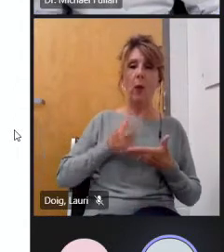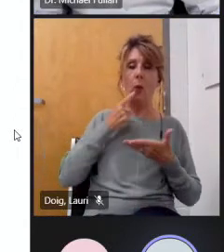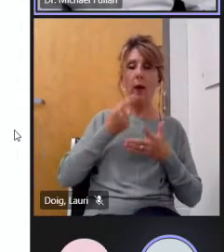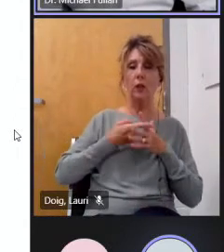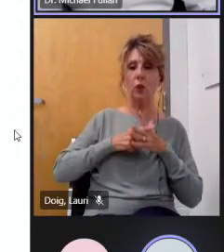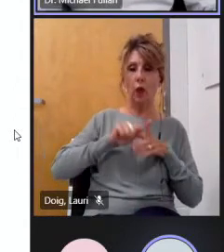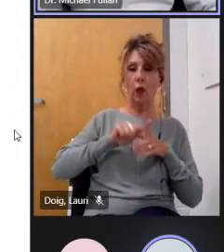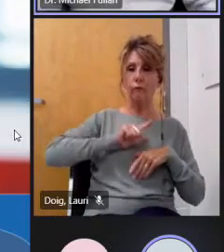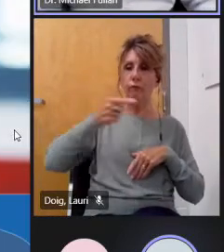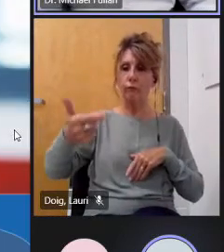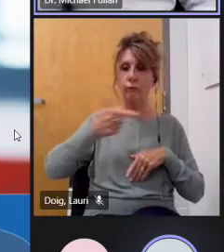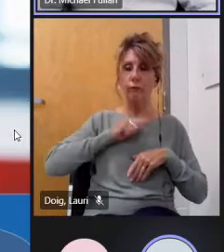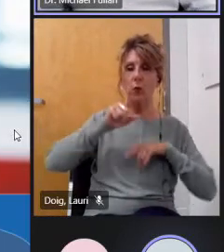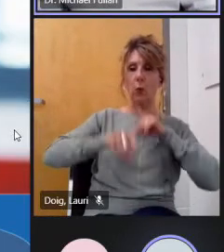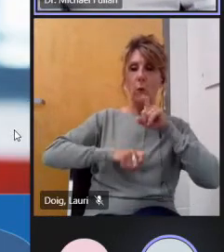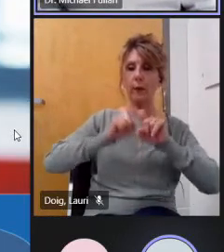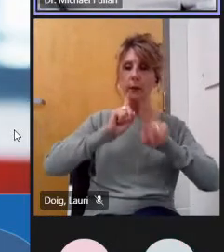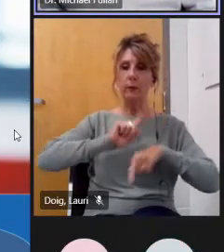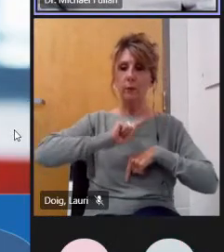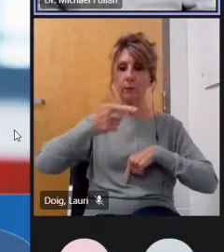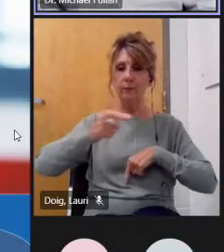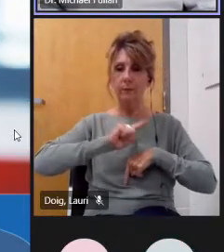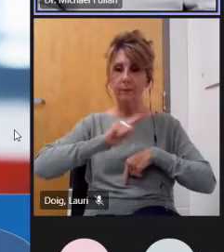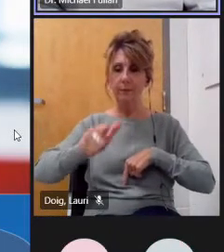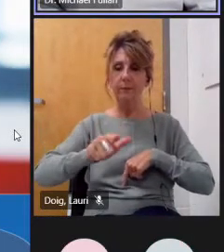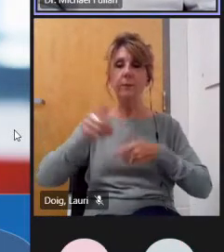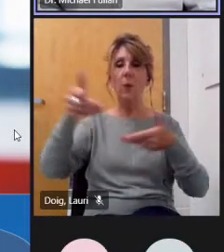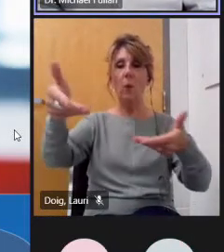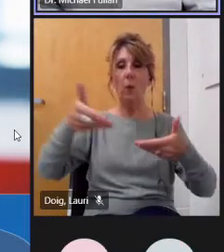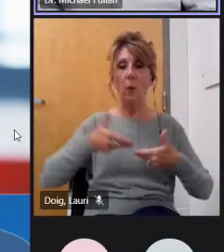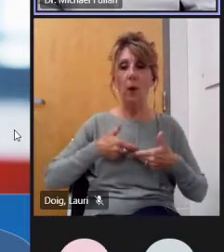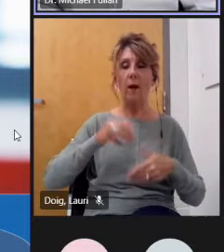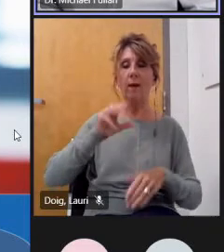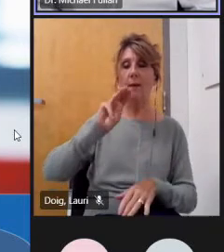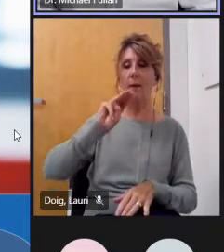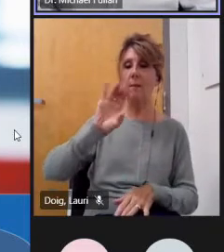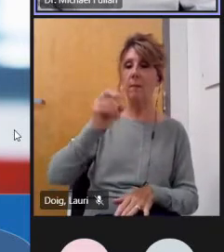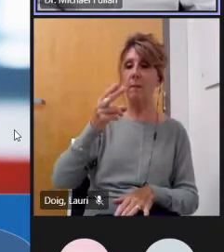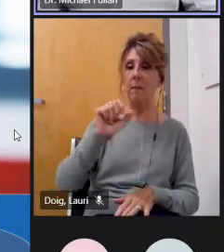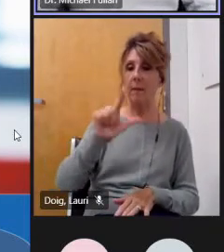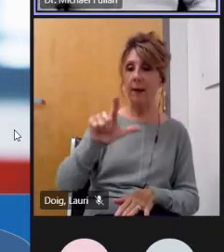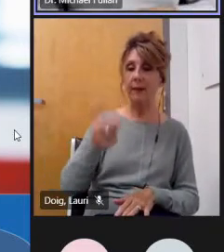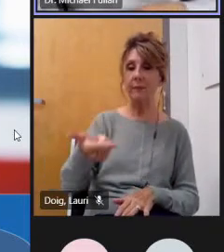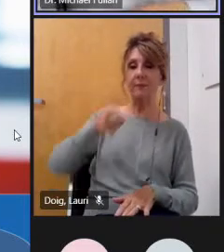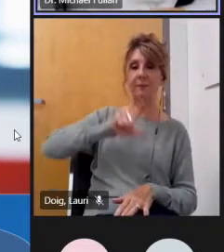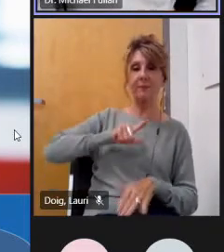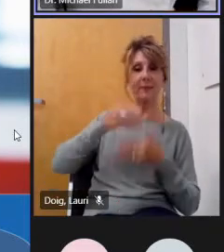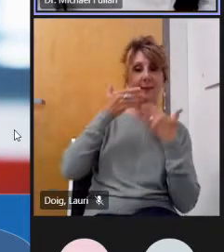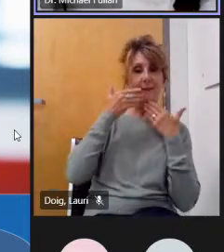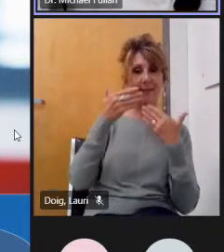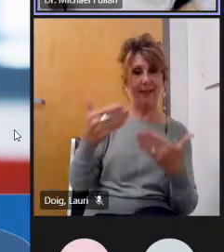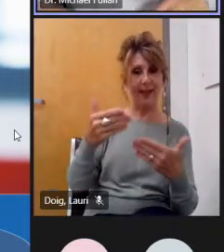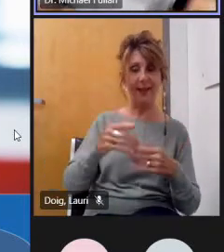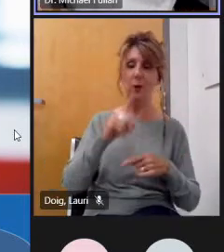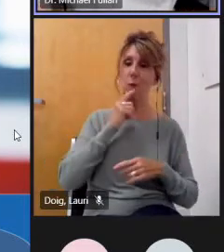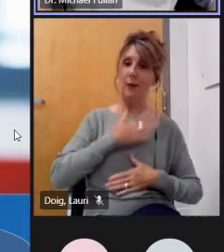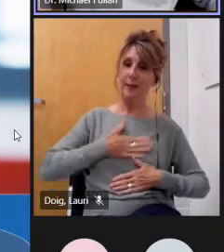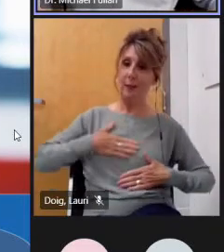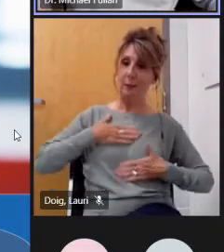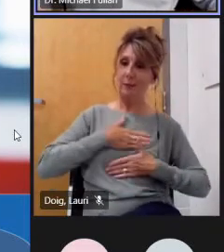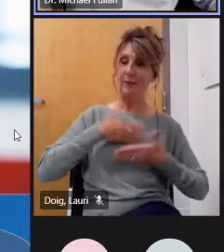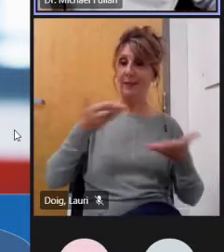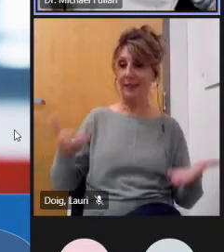michael thanks very much this is great to be with you and i i want to put this in context because